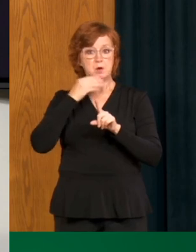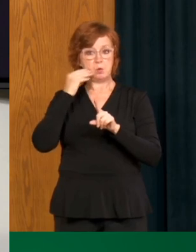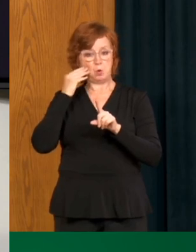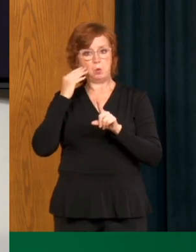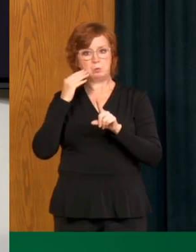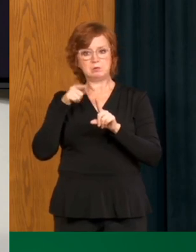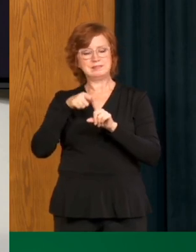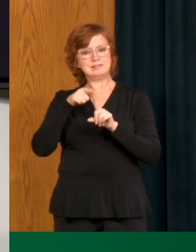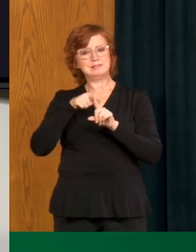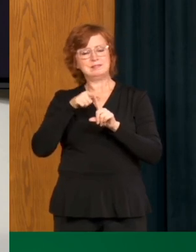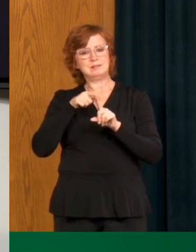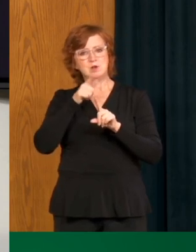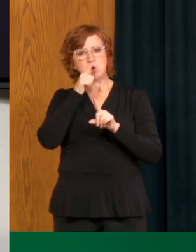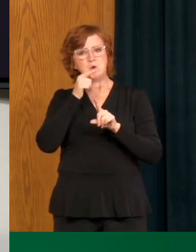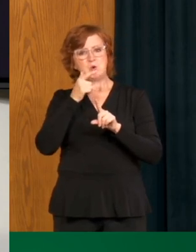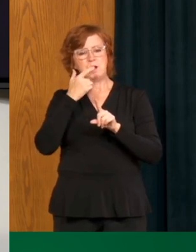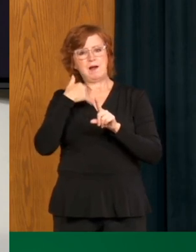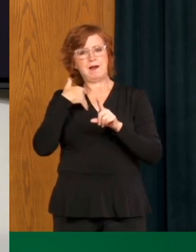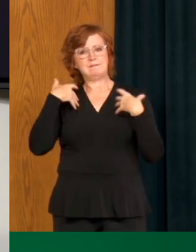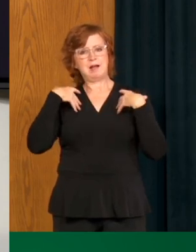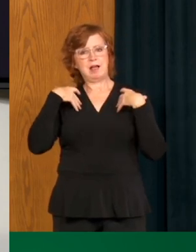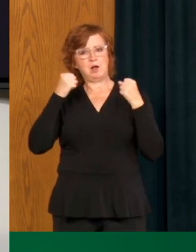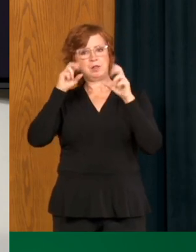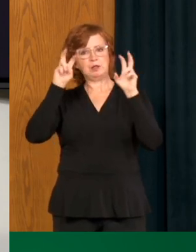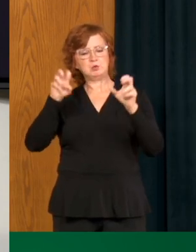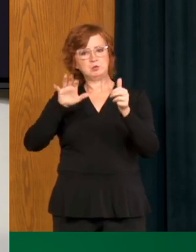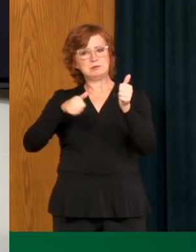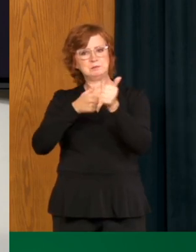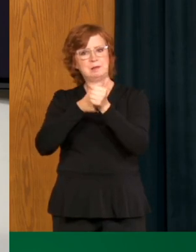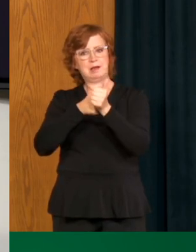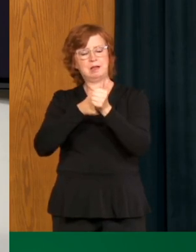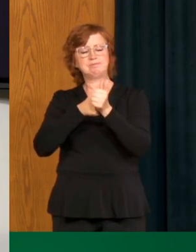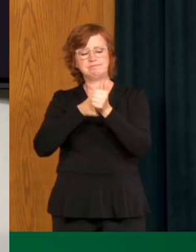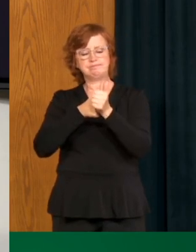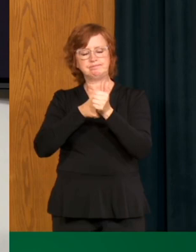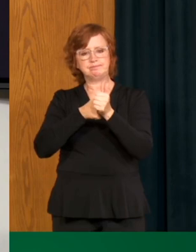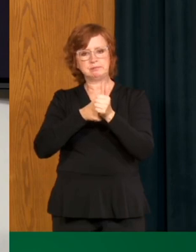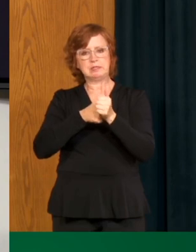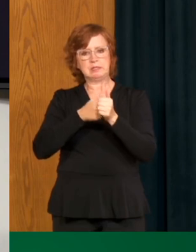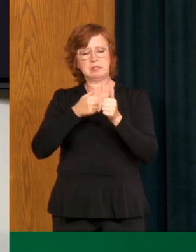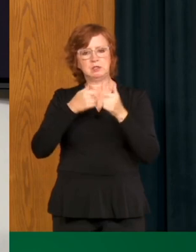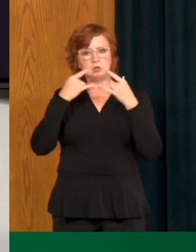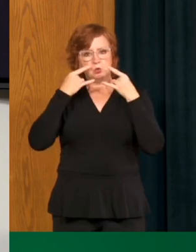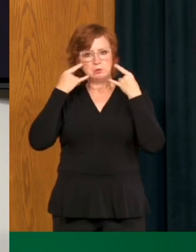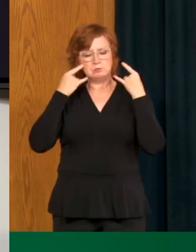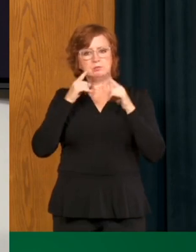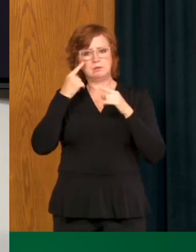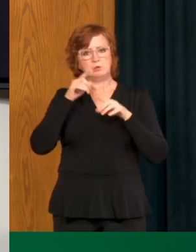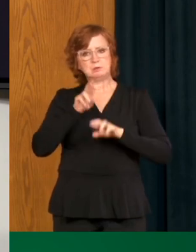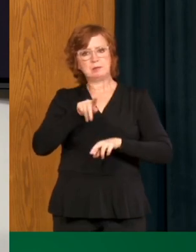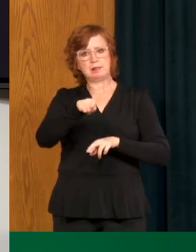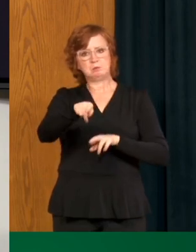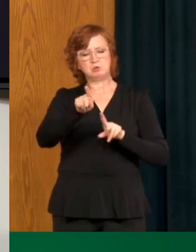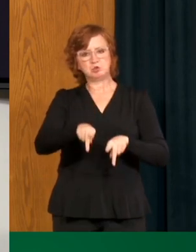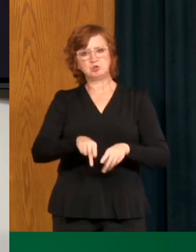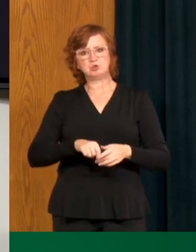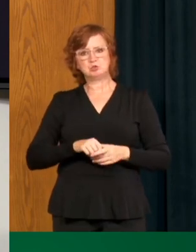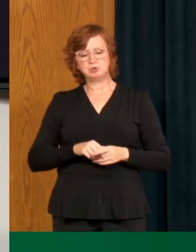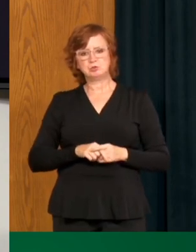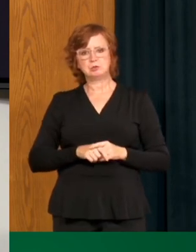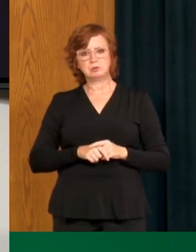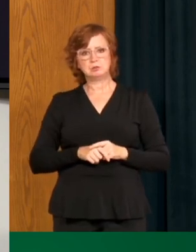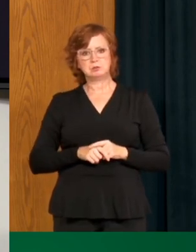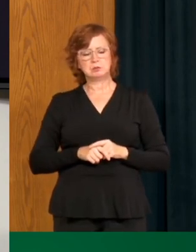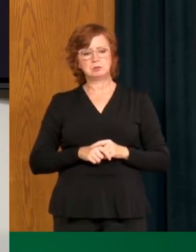we, uh, obviously there are situations where, um, mask use, uh, may be required because of a higher case,